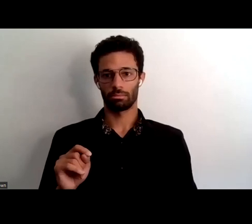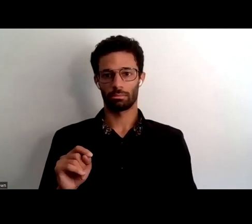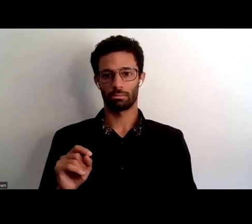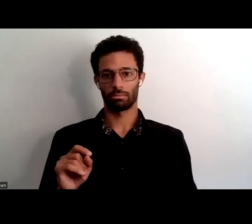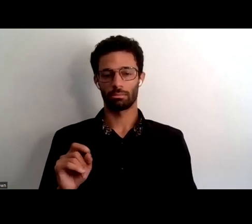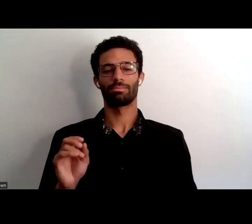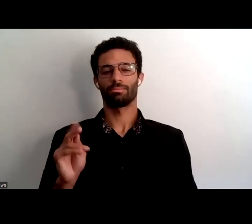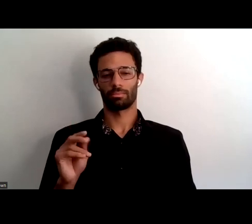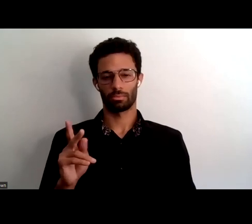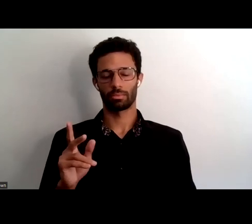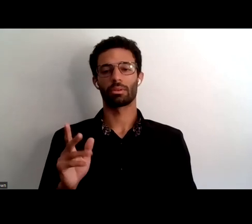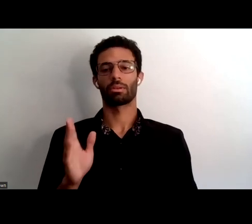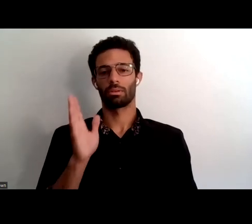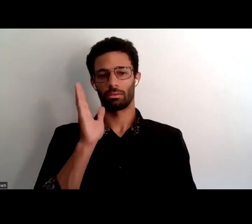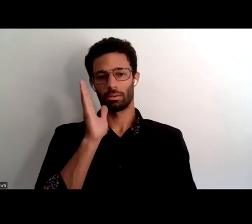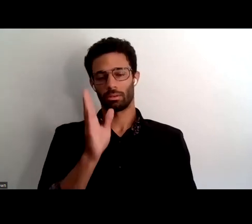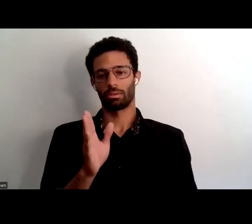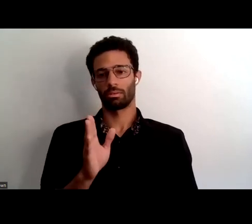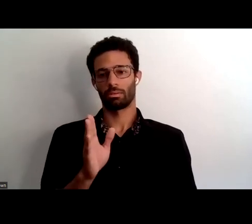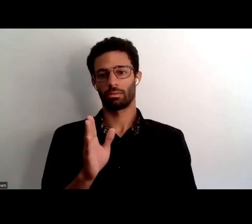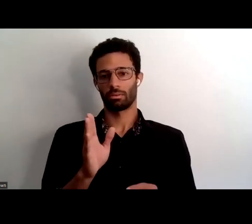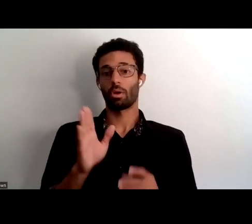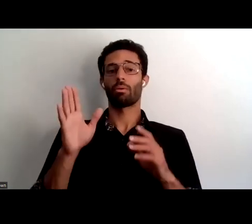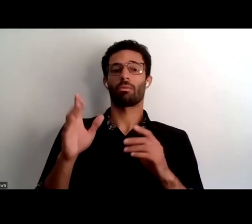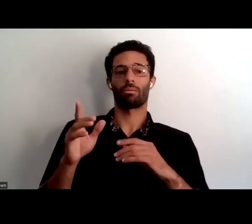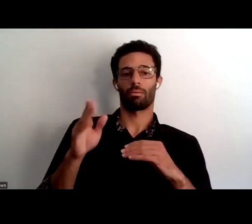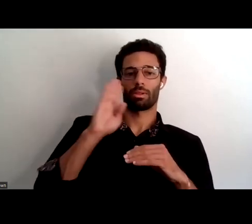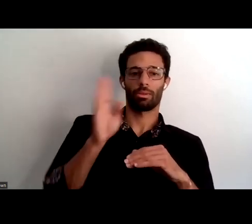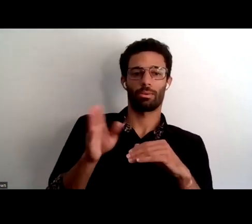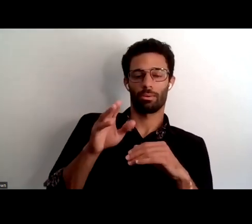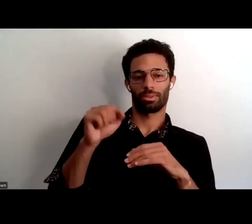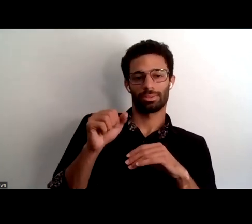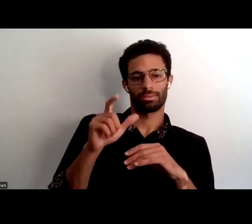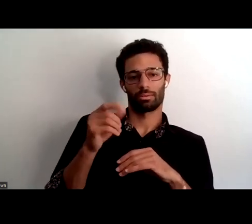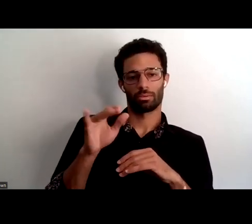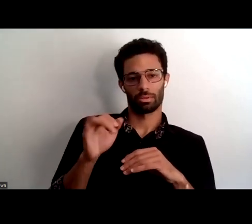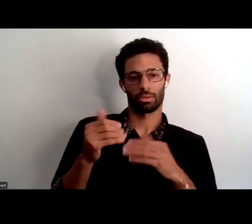okay we'll come back to gloria in a few minutes am i on oh yep you are on